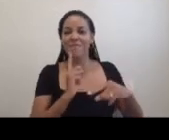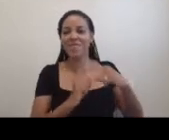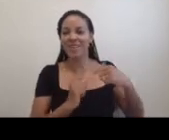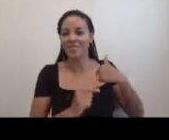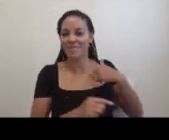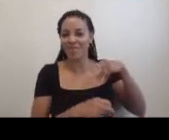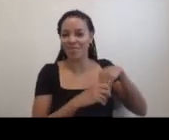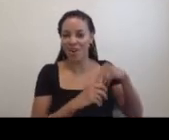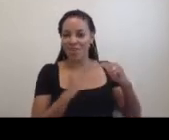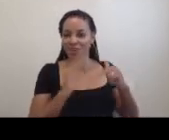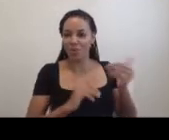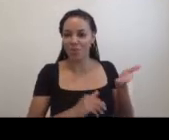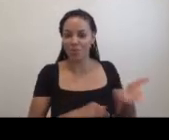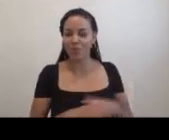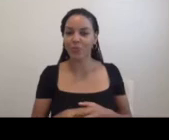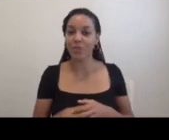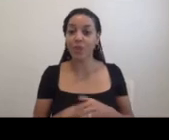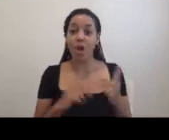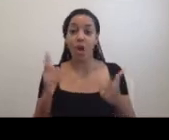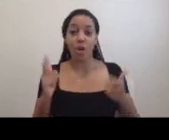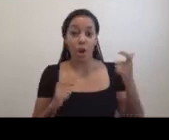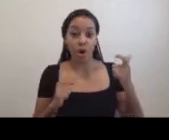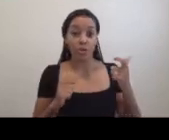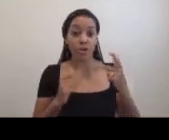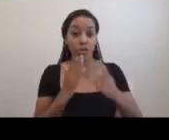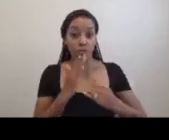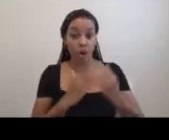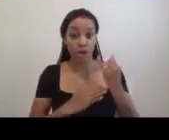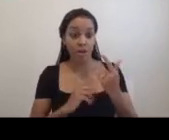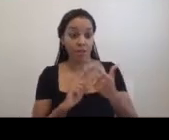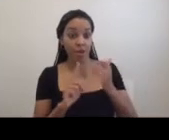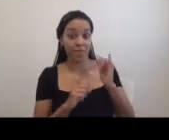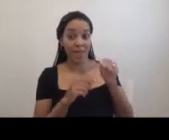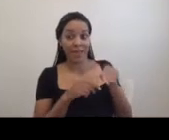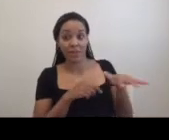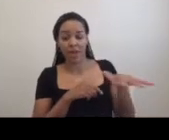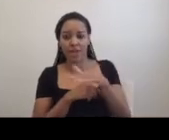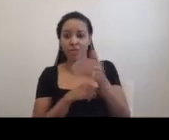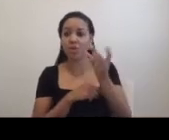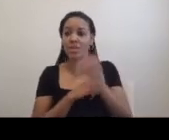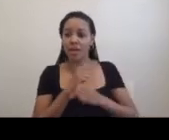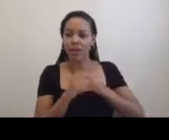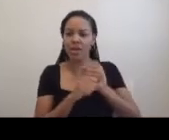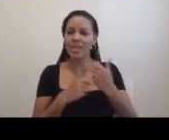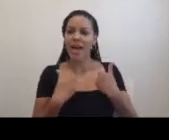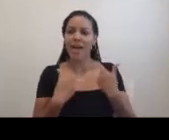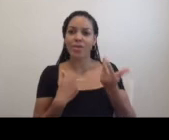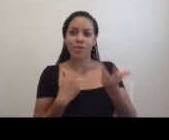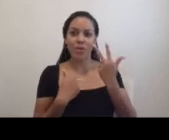The largest project office space. For several years, I had three large connected